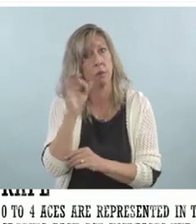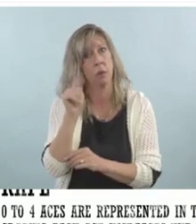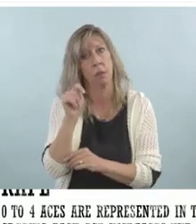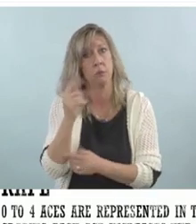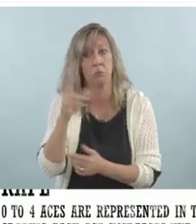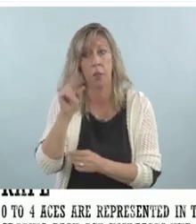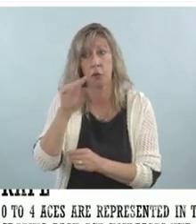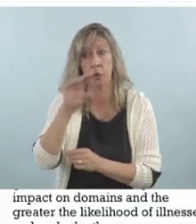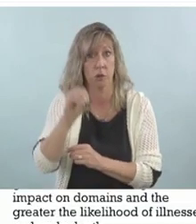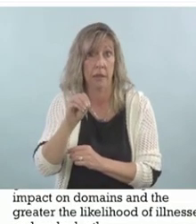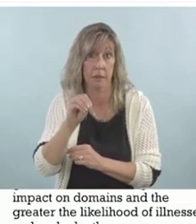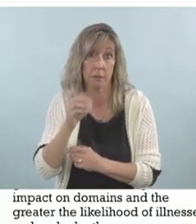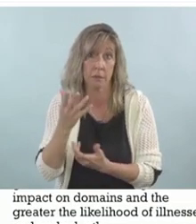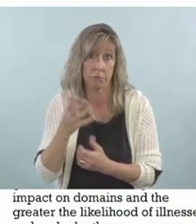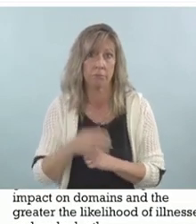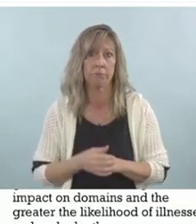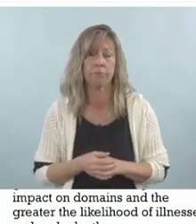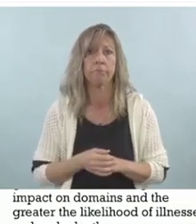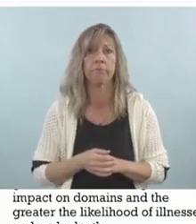Next slide.